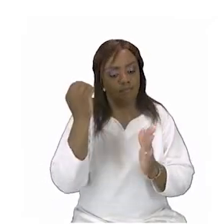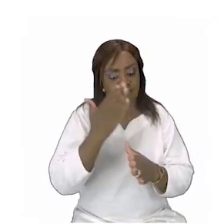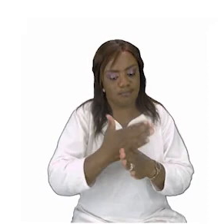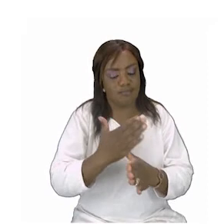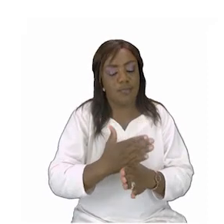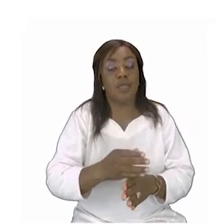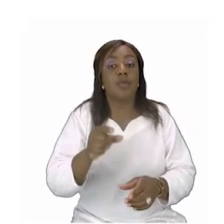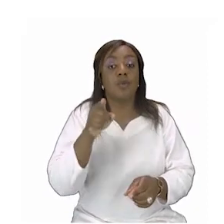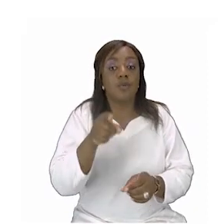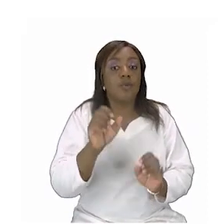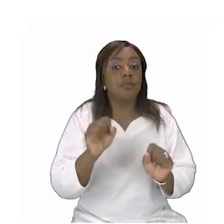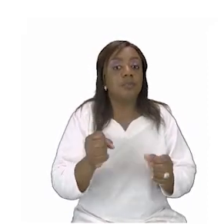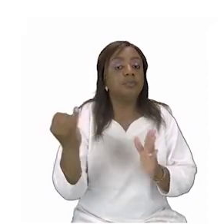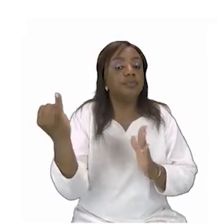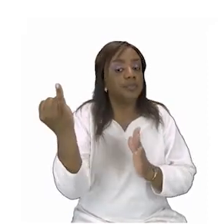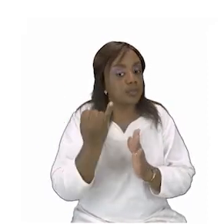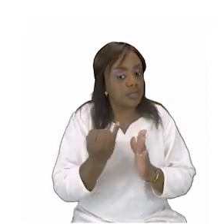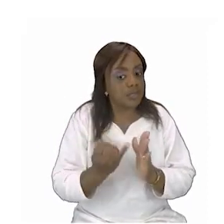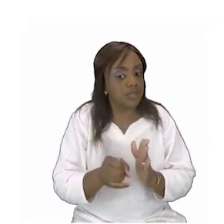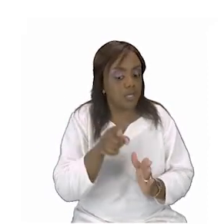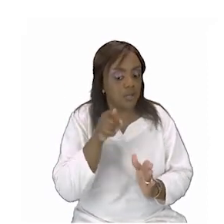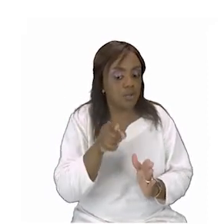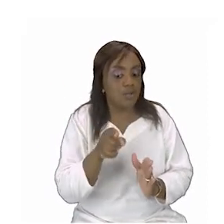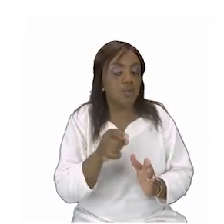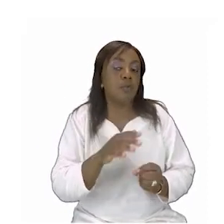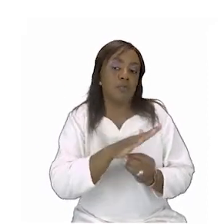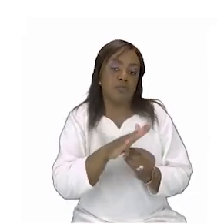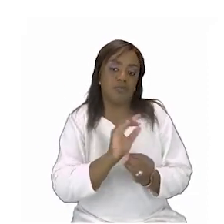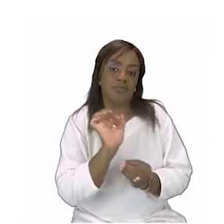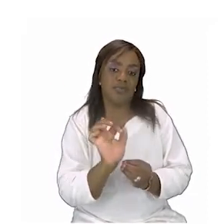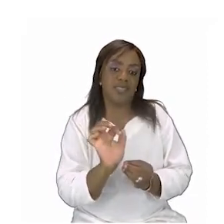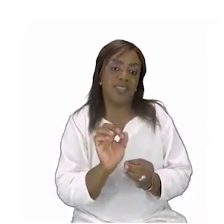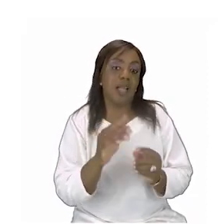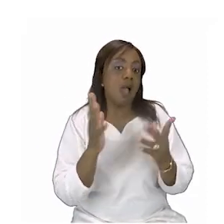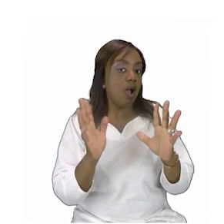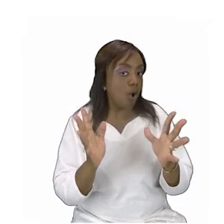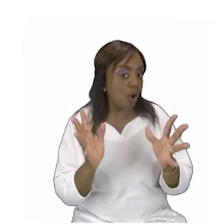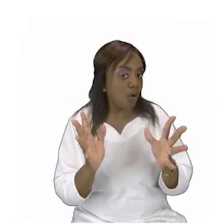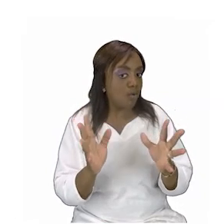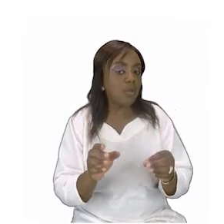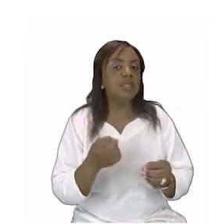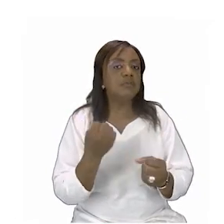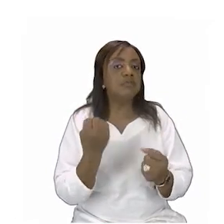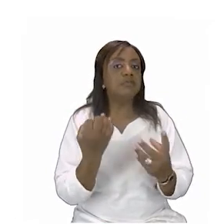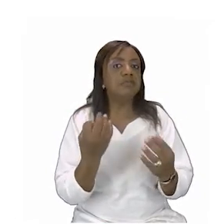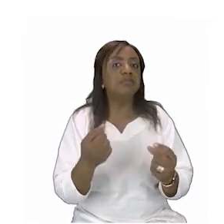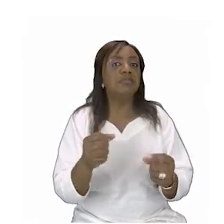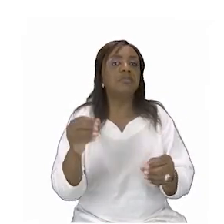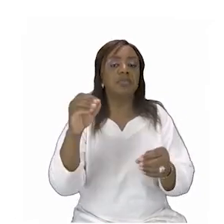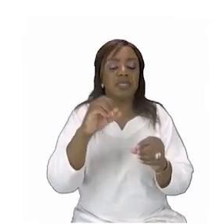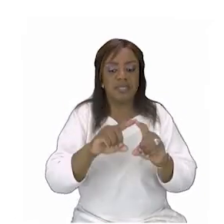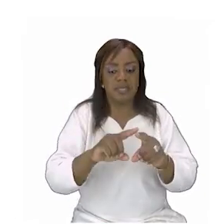draw you and your family wow there are so many different types